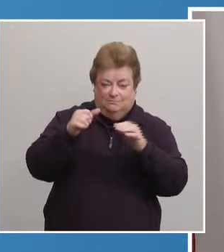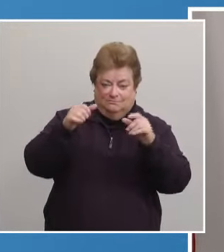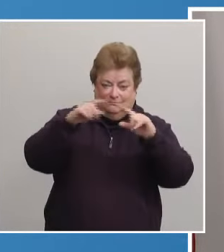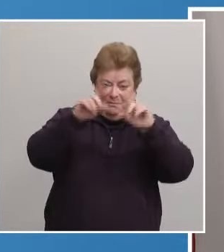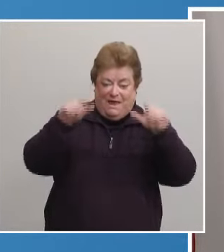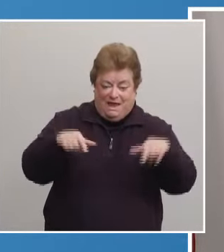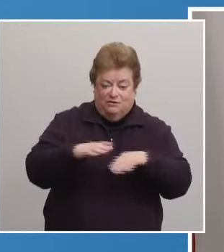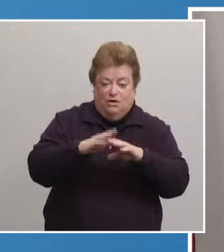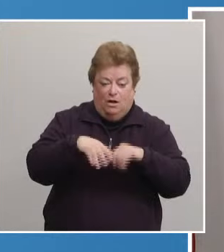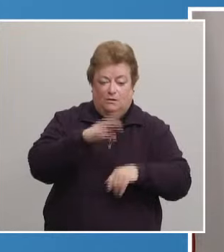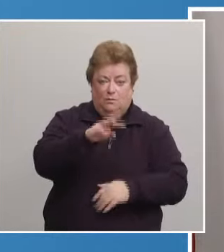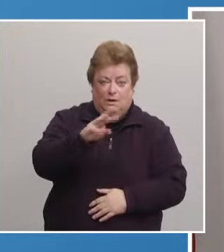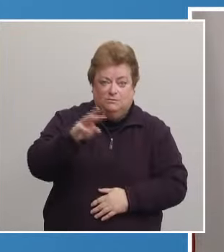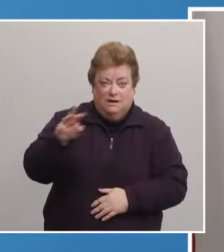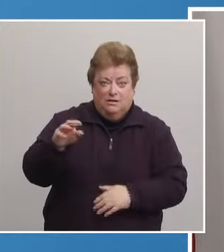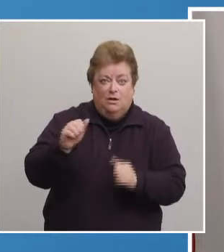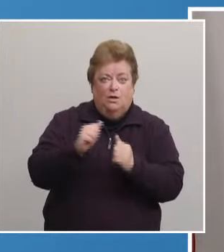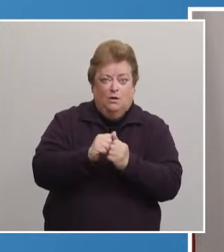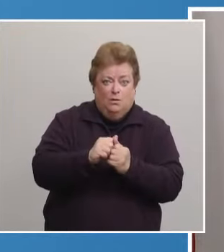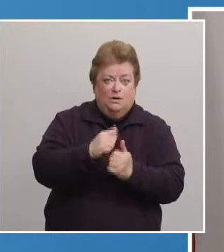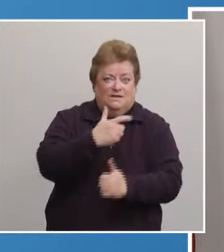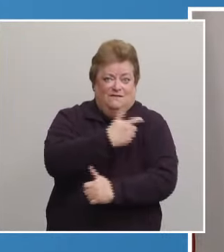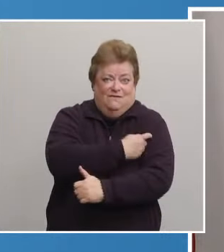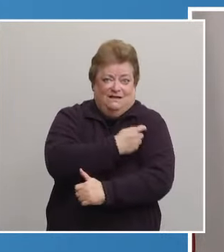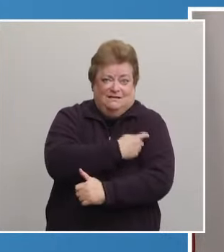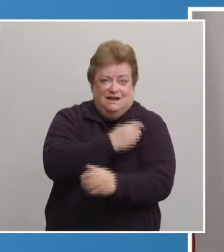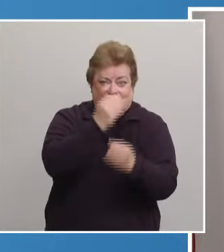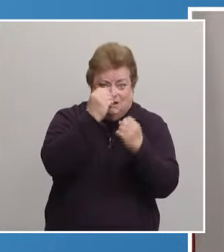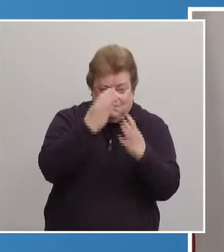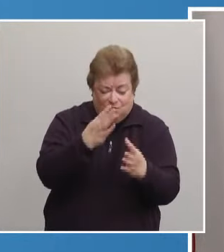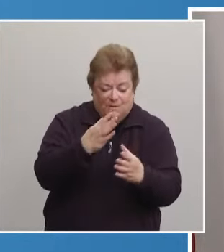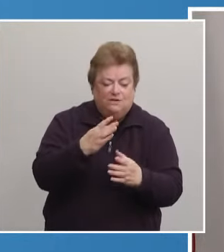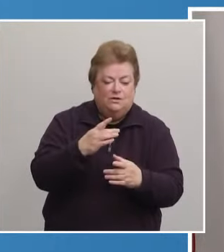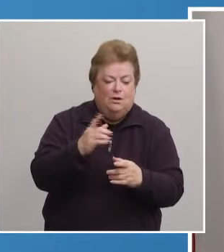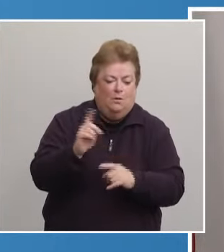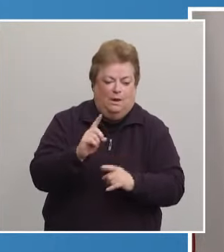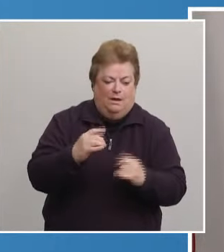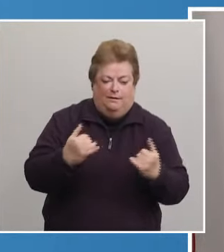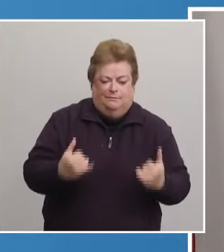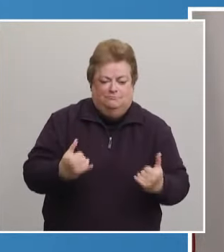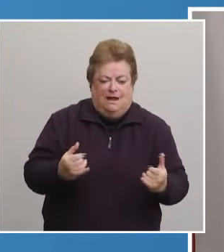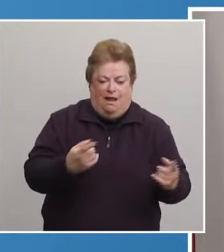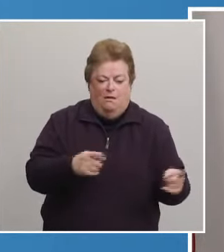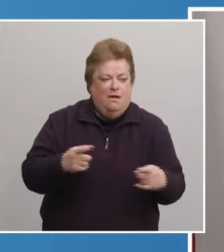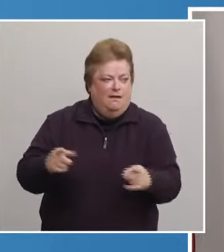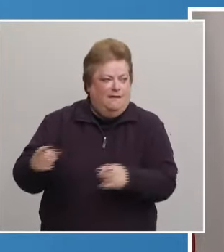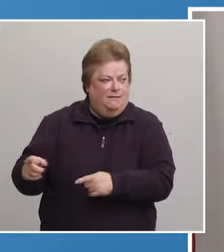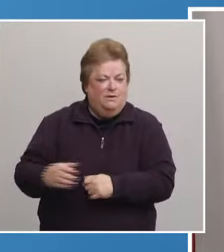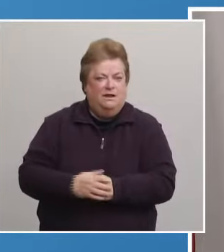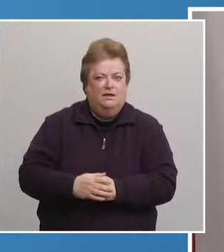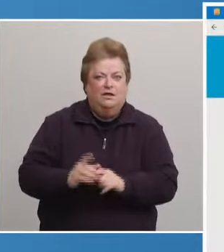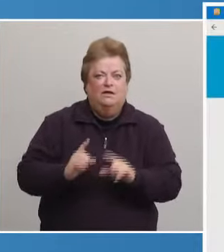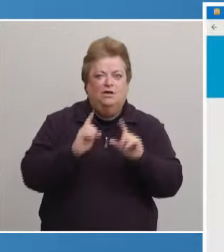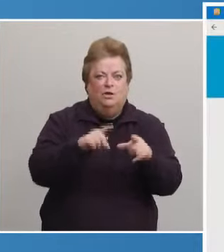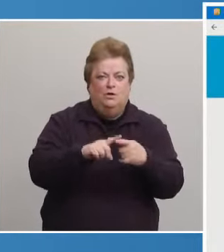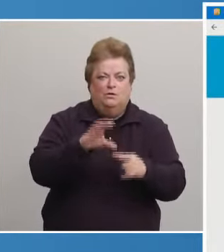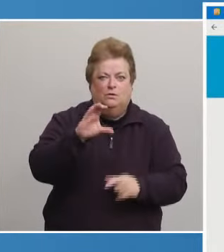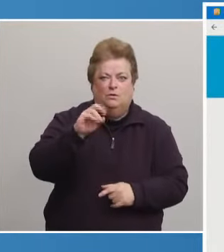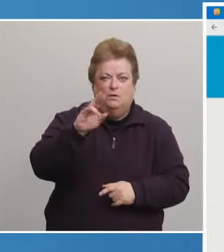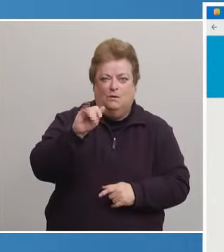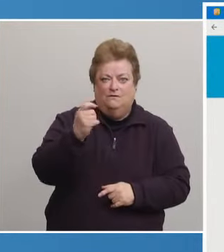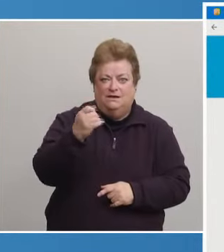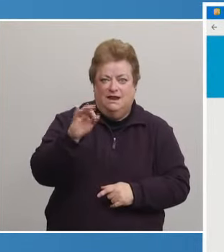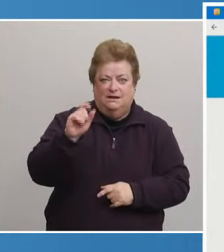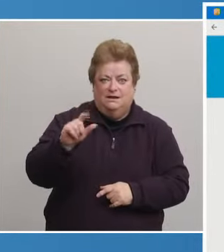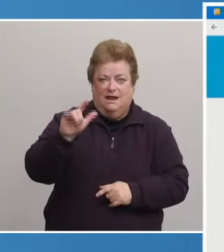vaccine prioritization information as it currently stands. That page can be found when you go to covid19.lincoln